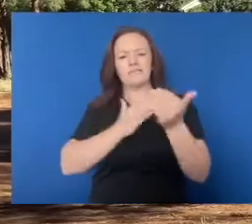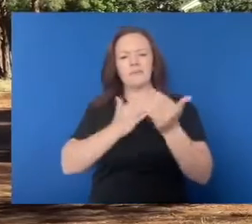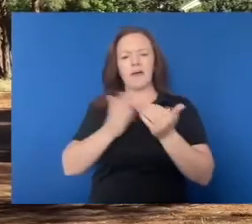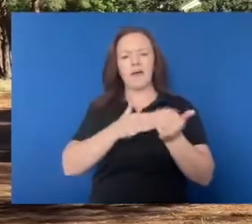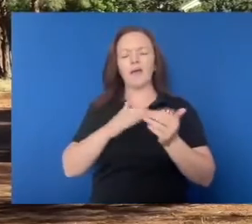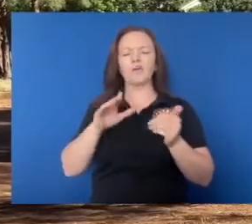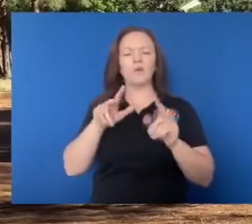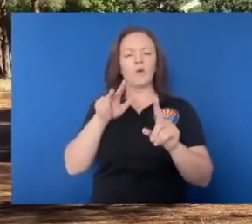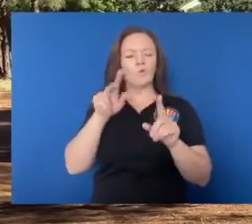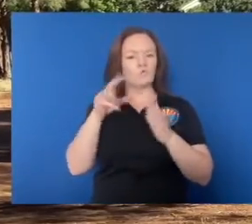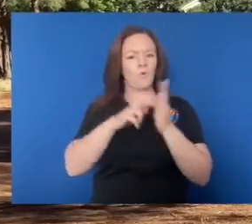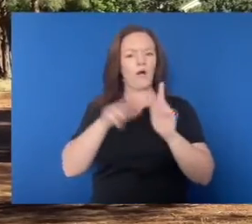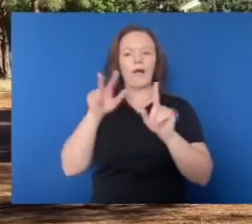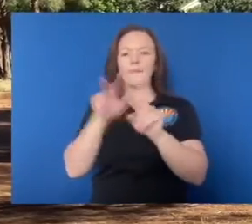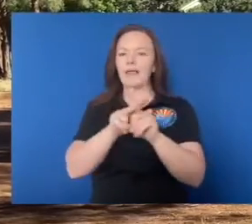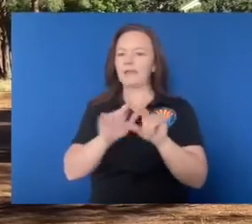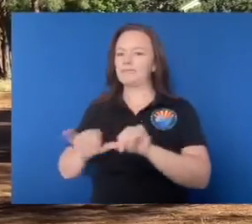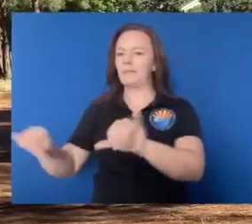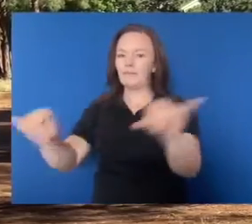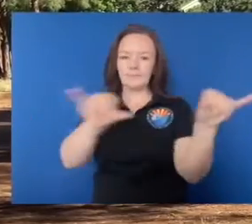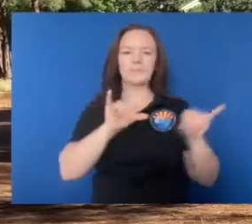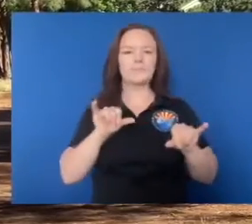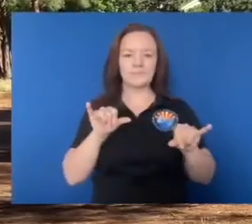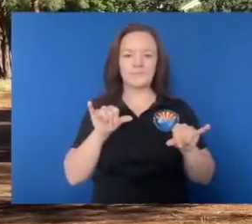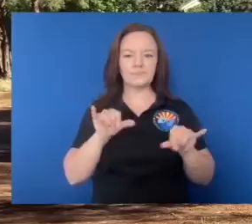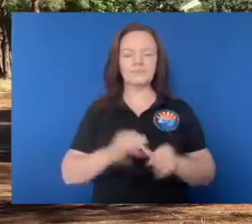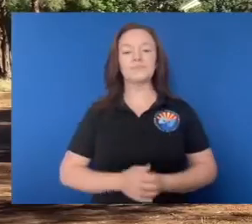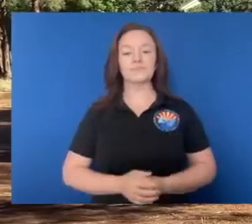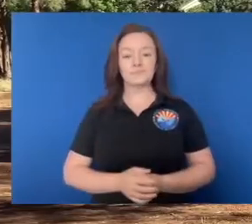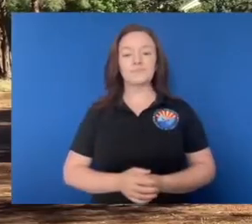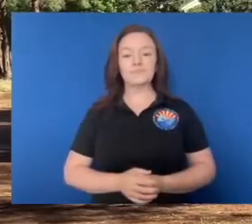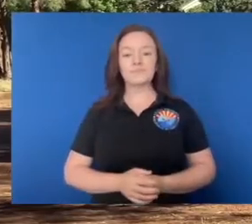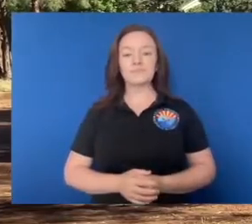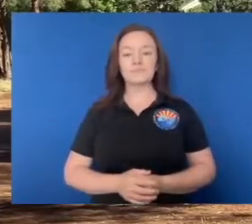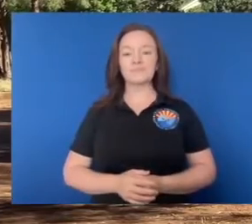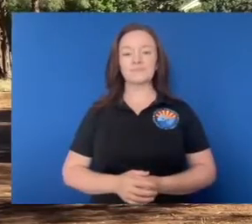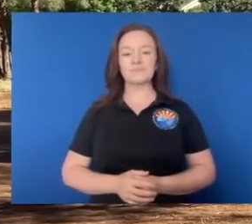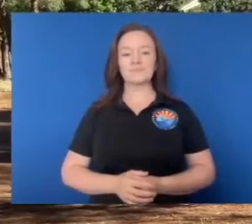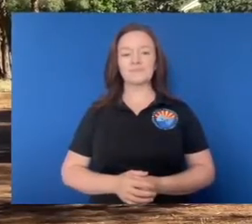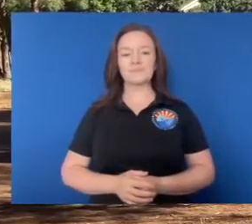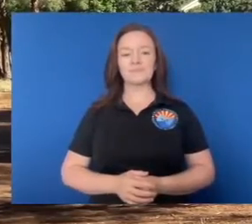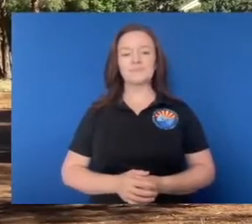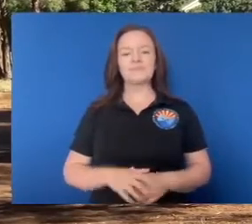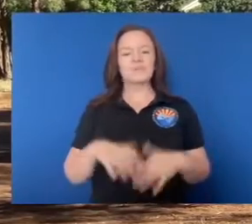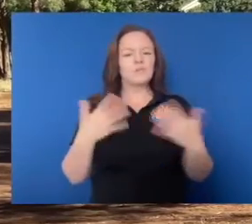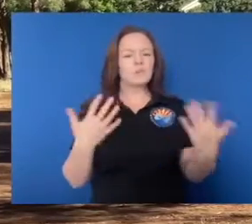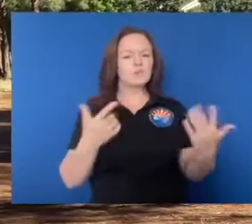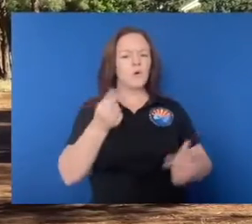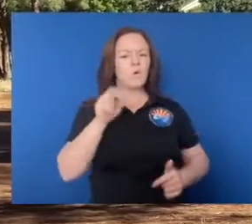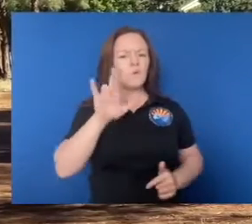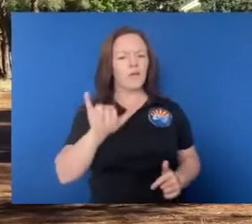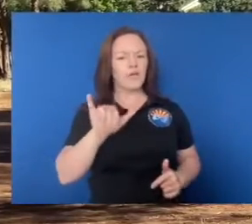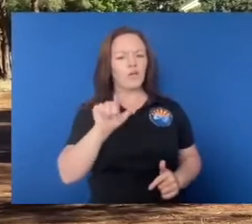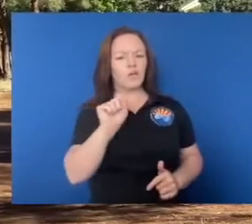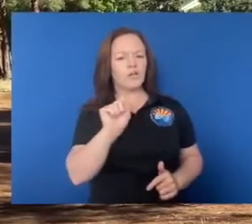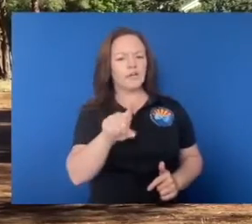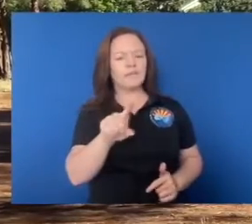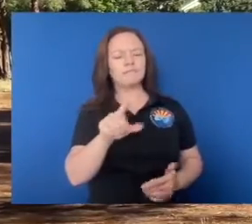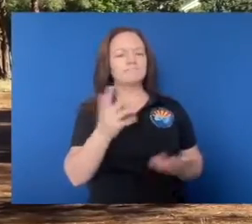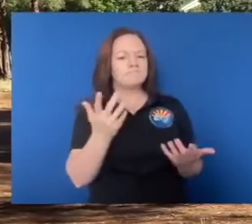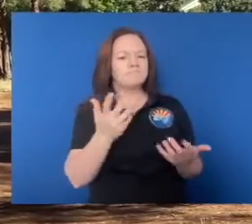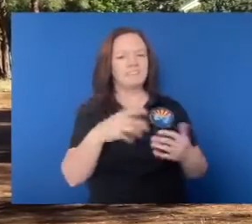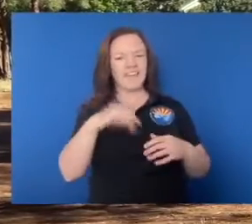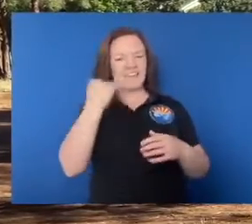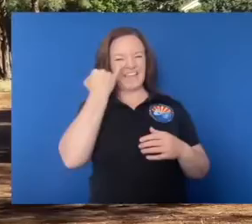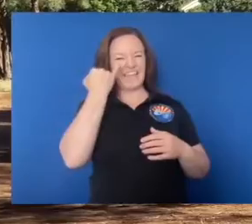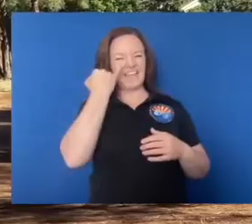whenever we're in those restrictions. So yeah. So Gary, what